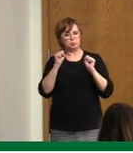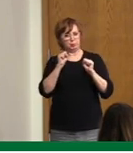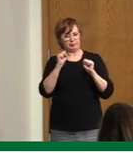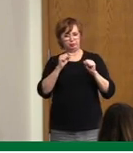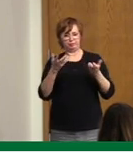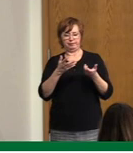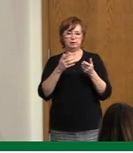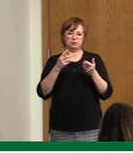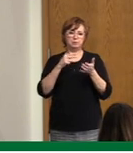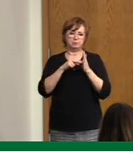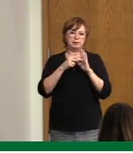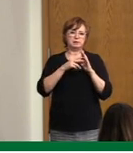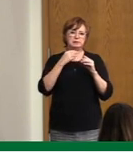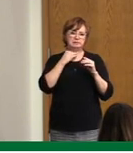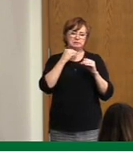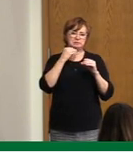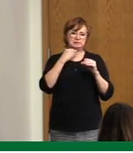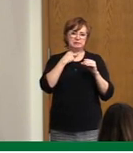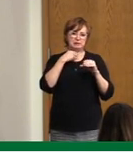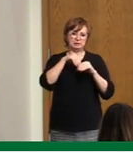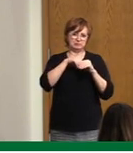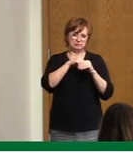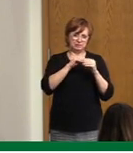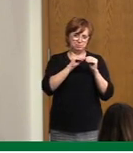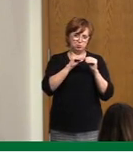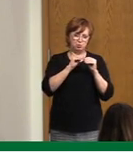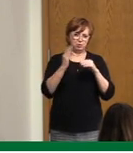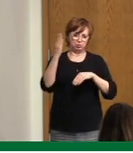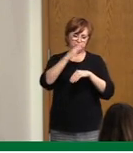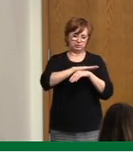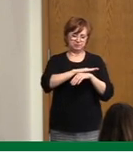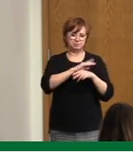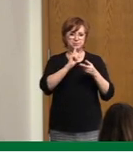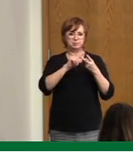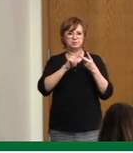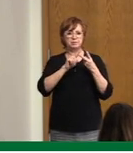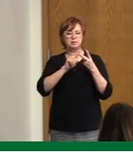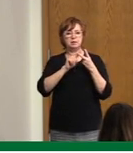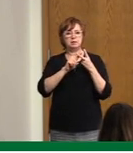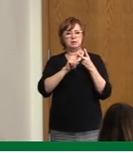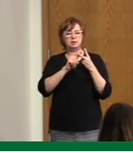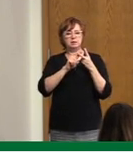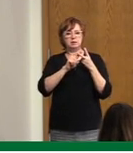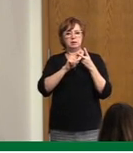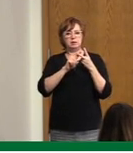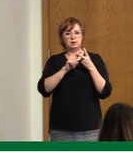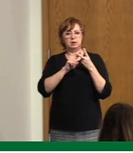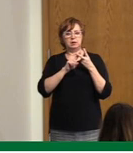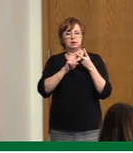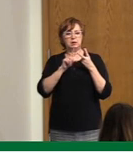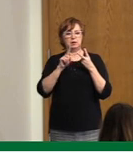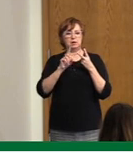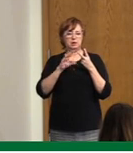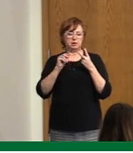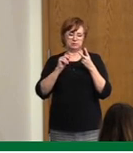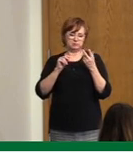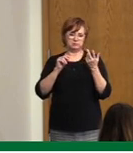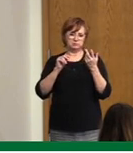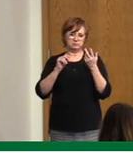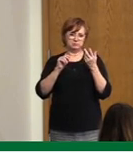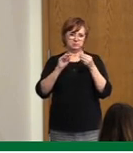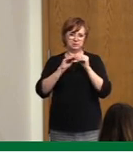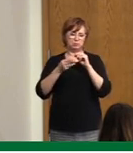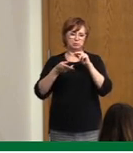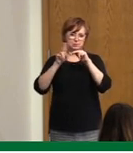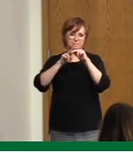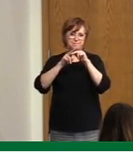harder to manage because, you know, the transmission is happening much more easily. So that is predicted. The fall surge, we saw it a